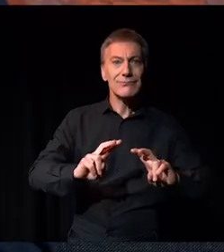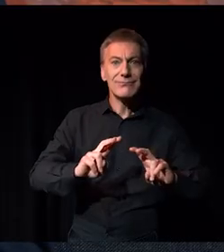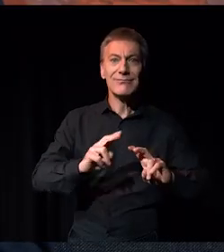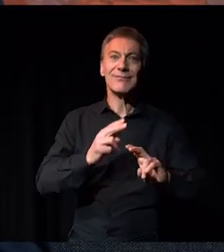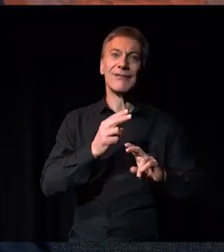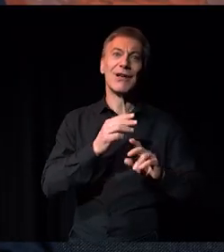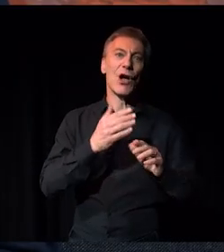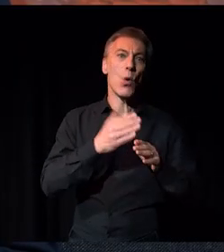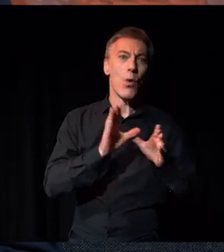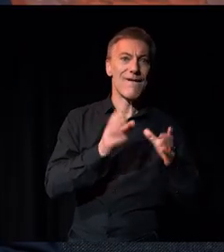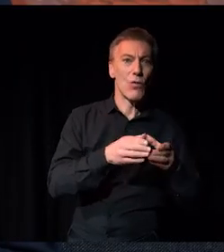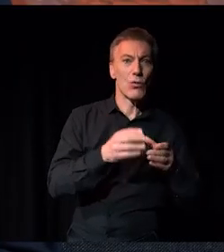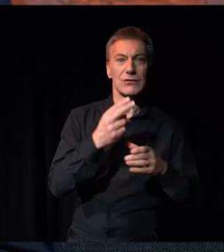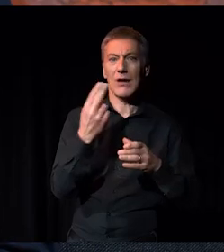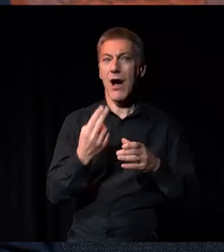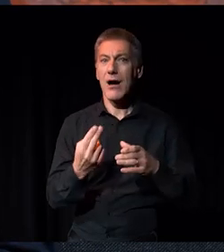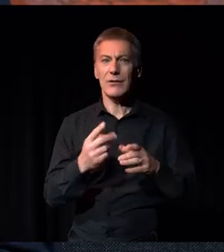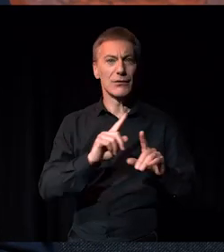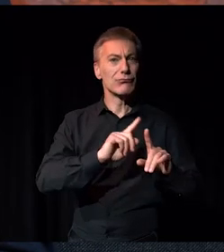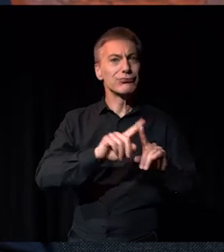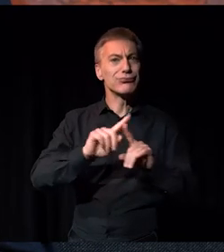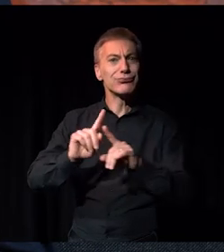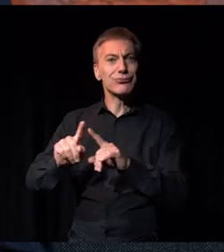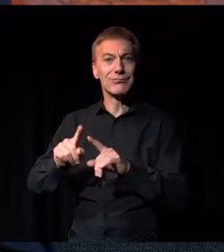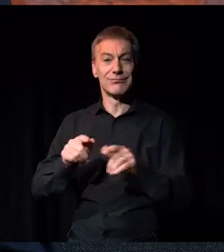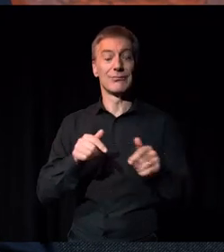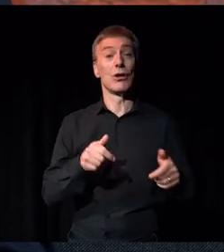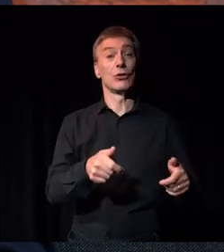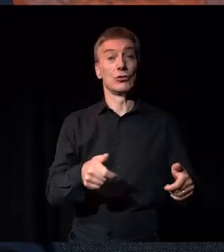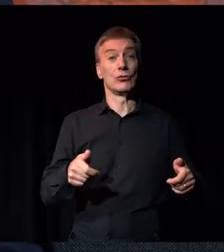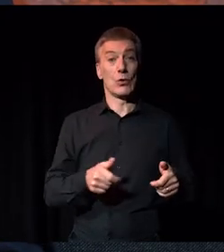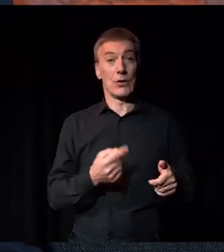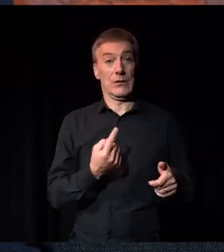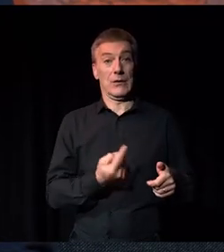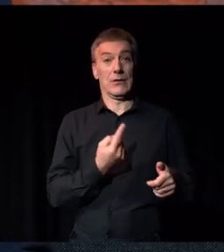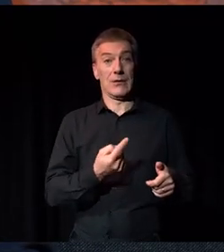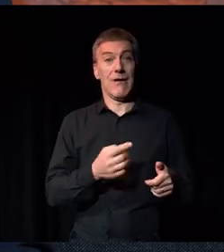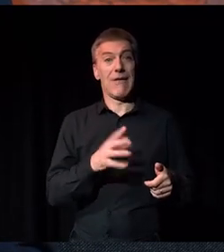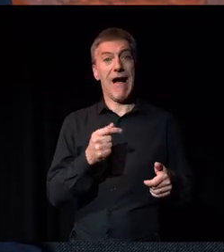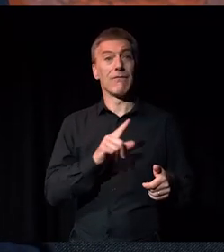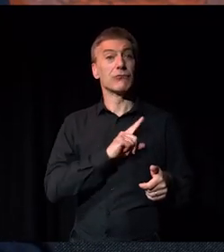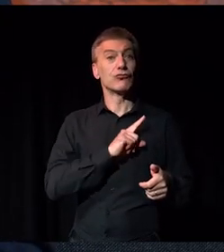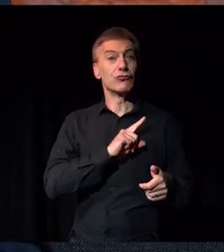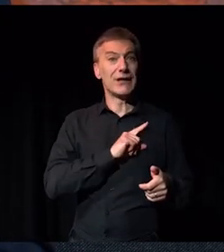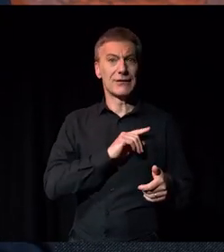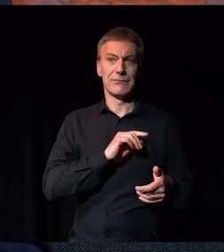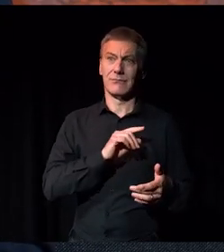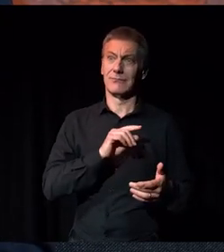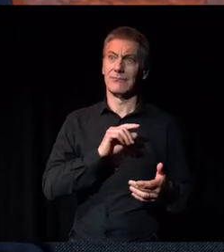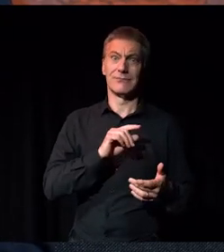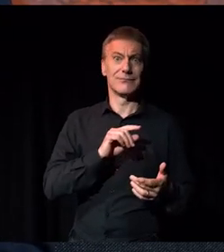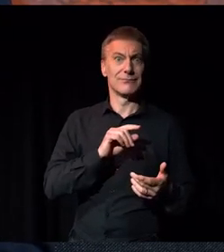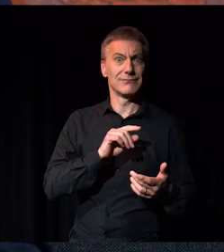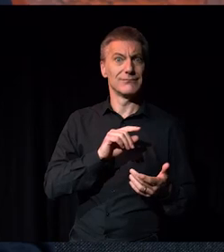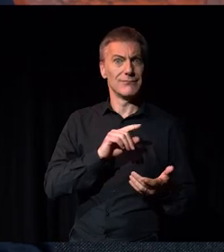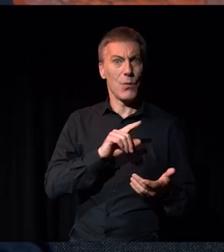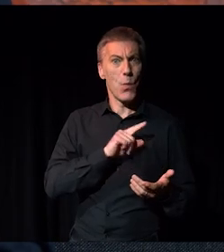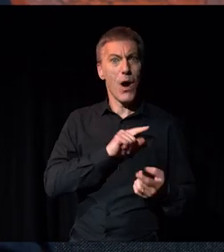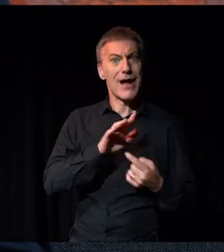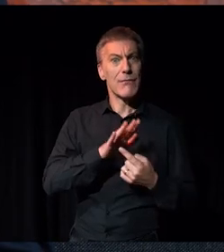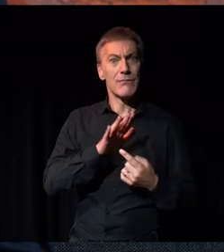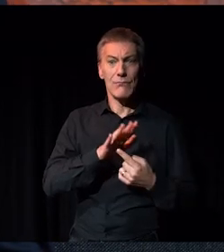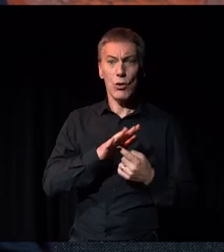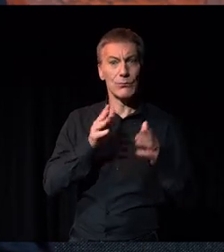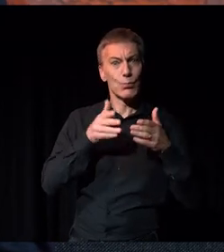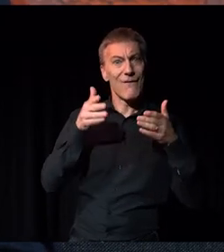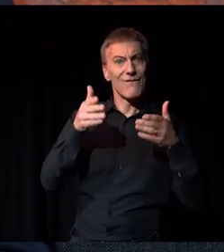the artists they work with. The toolkit provides some rationale about why we should be focusing on